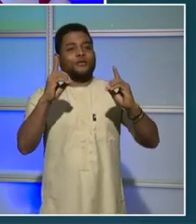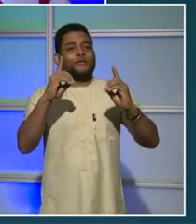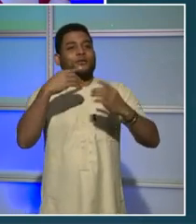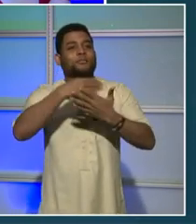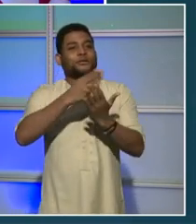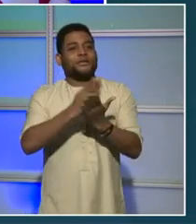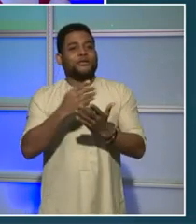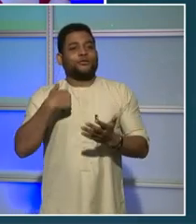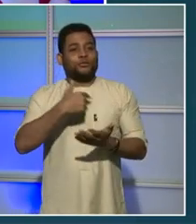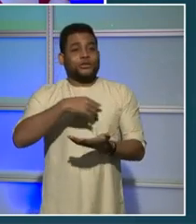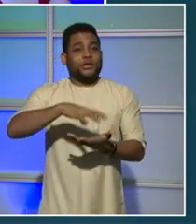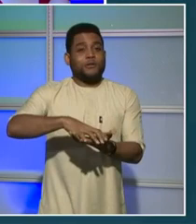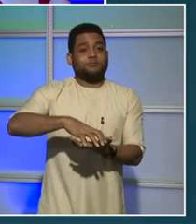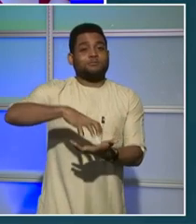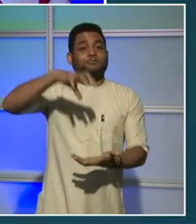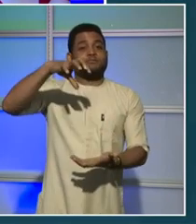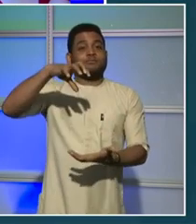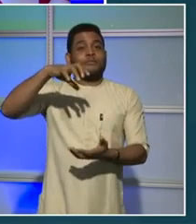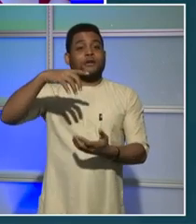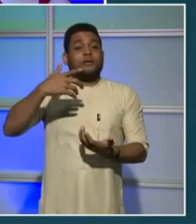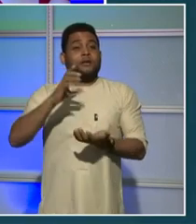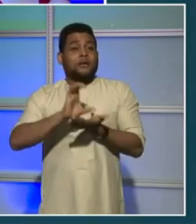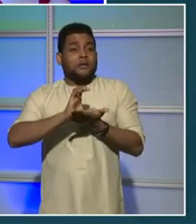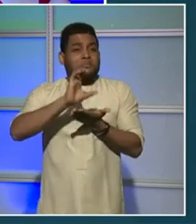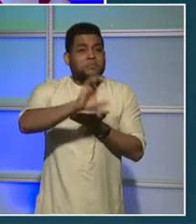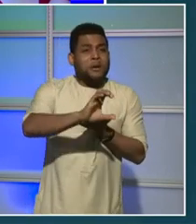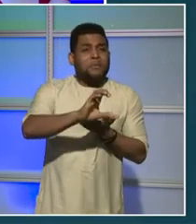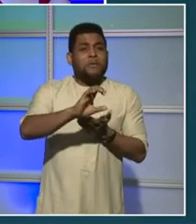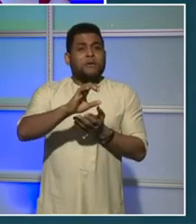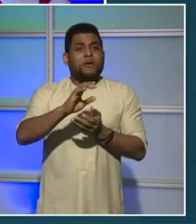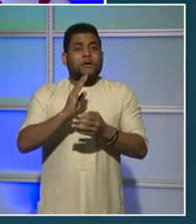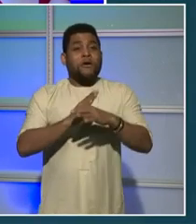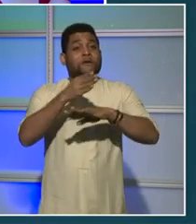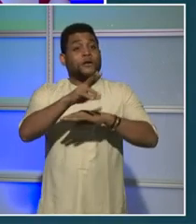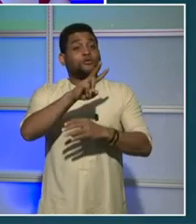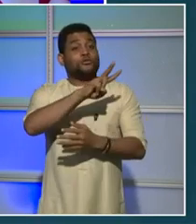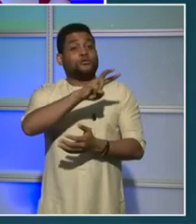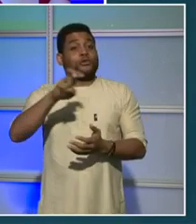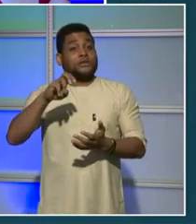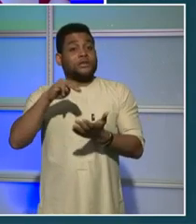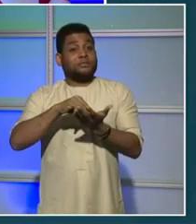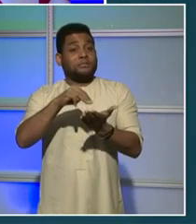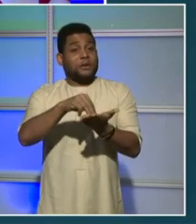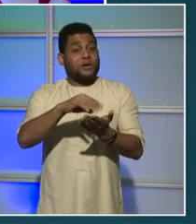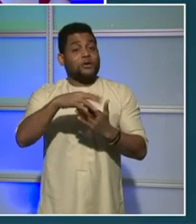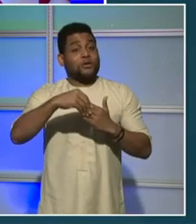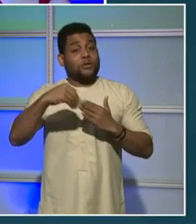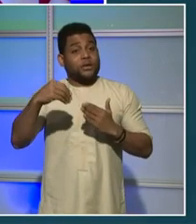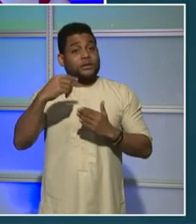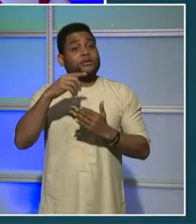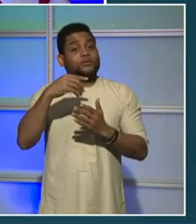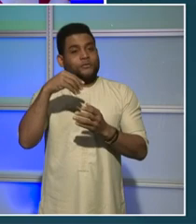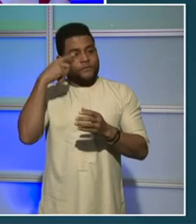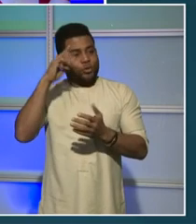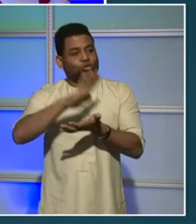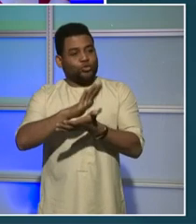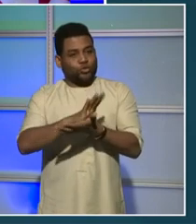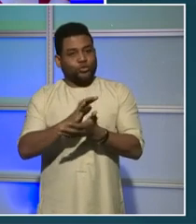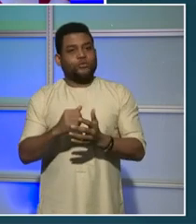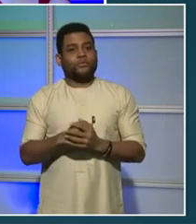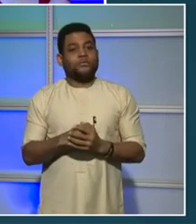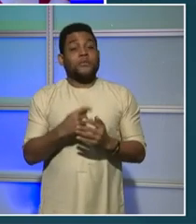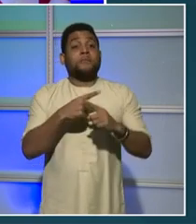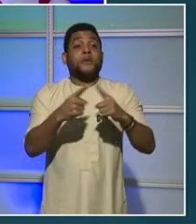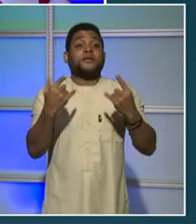next school year. Our schools are our strongest connection to students and families, and this investment